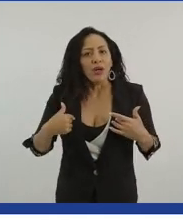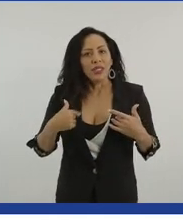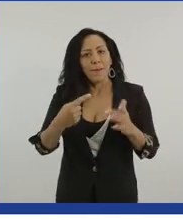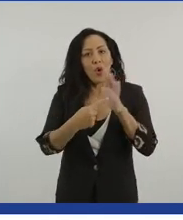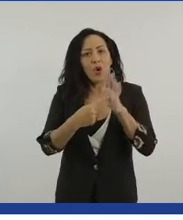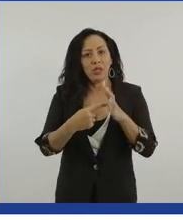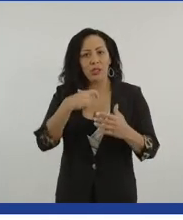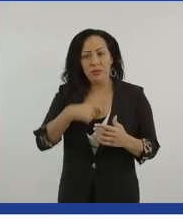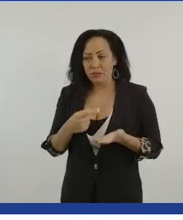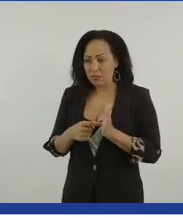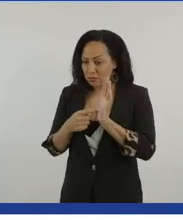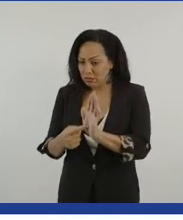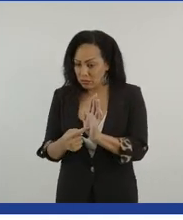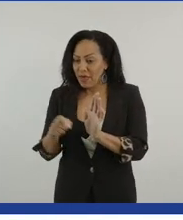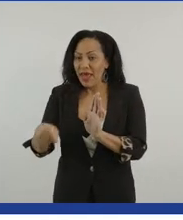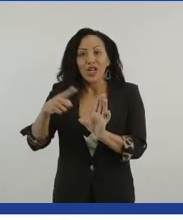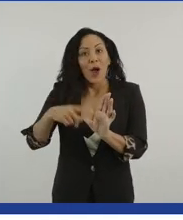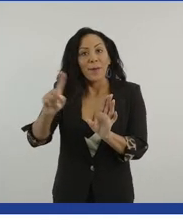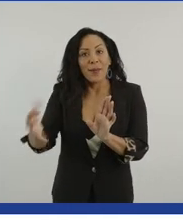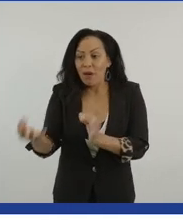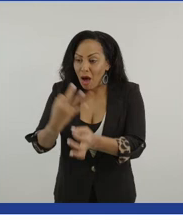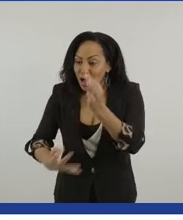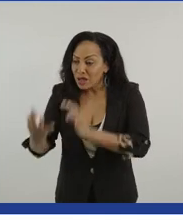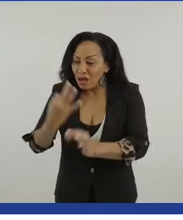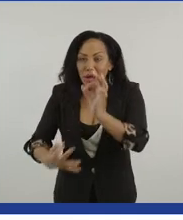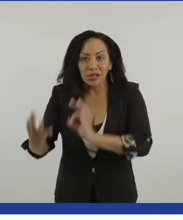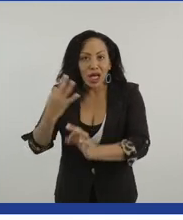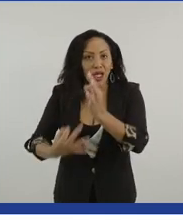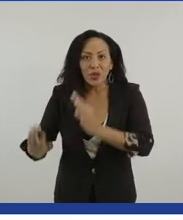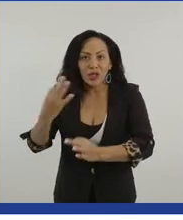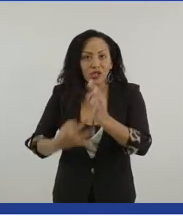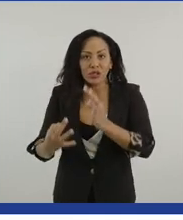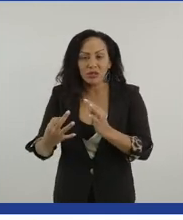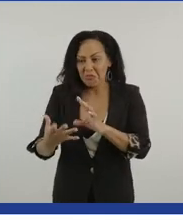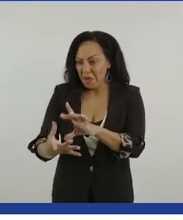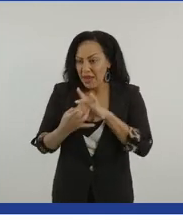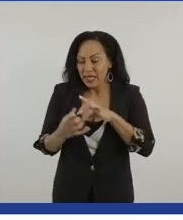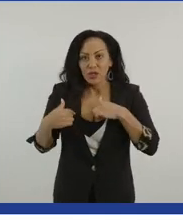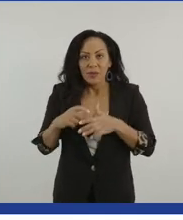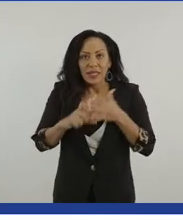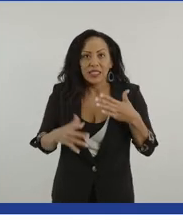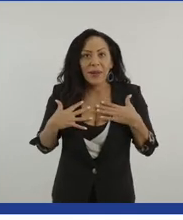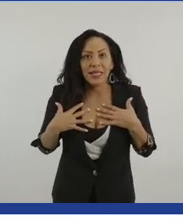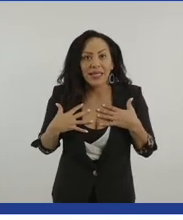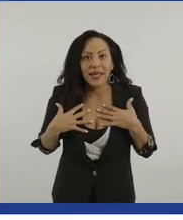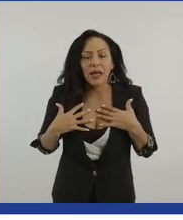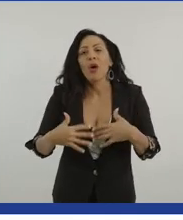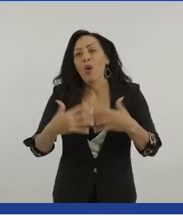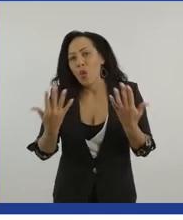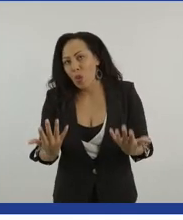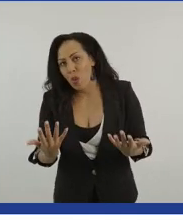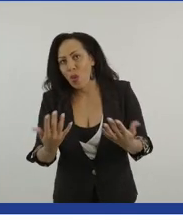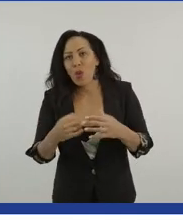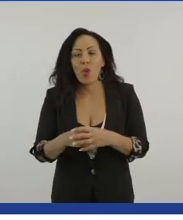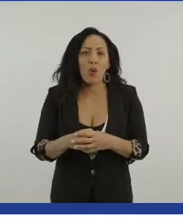young people have and whether that's about the disability itself or, uh, the possibility of, of,